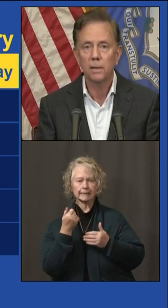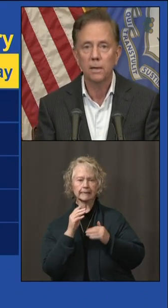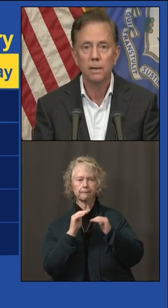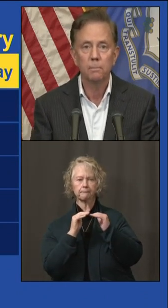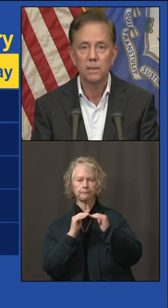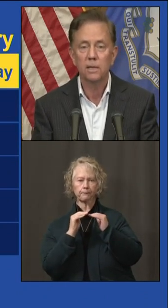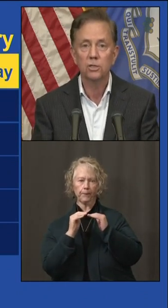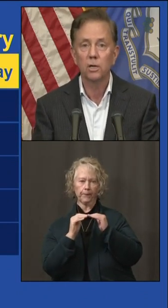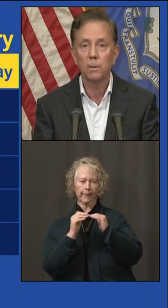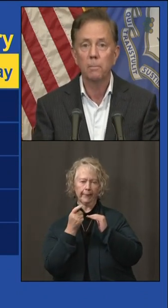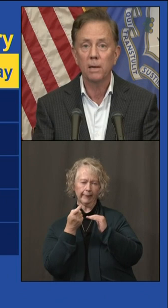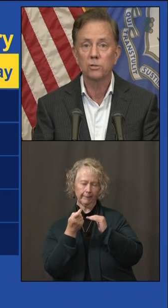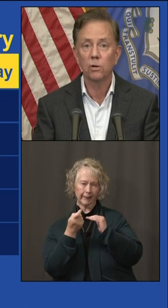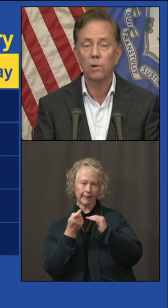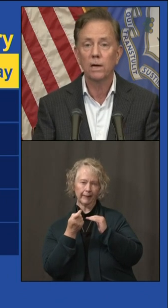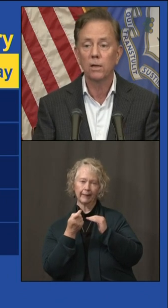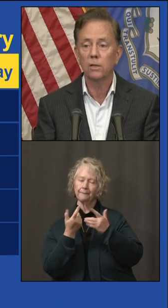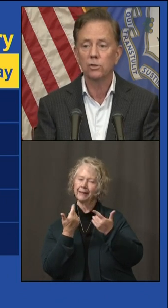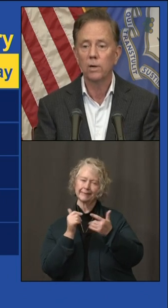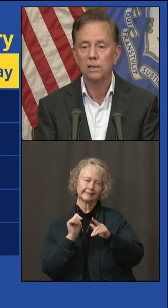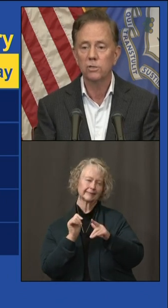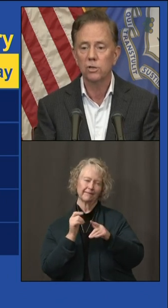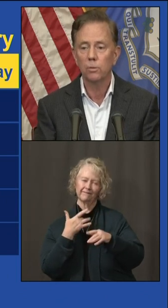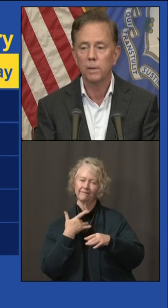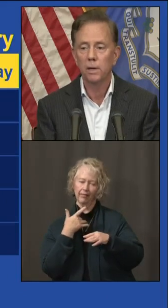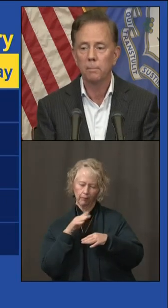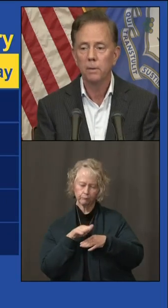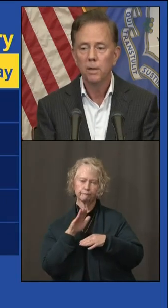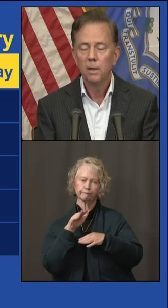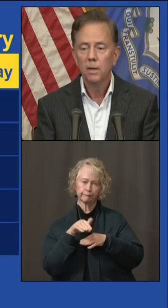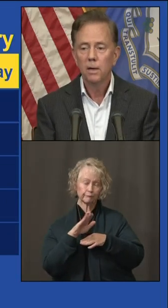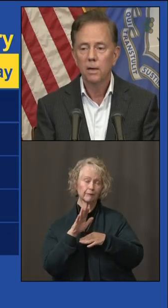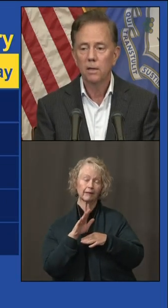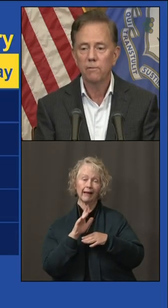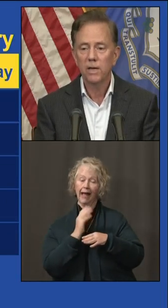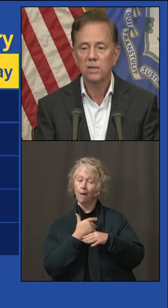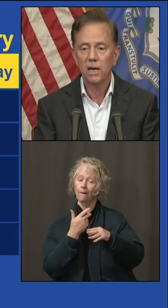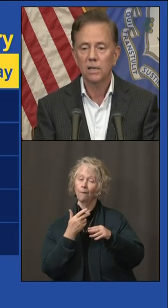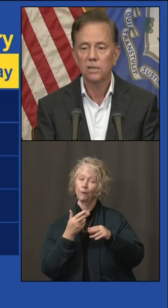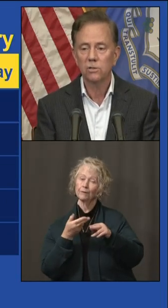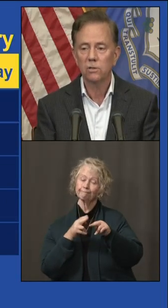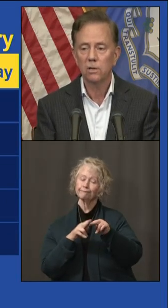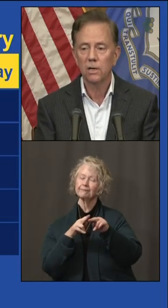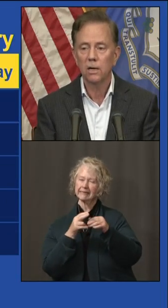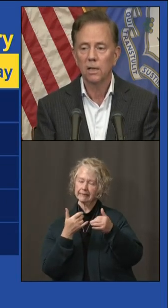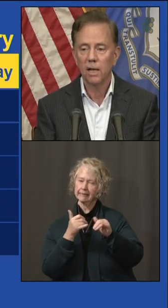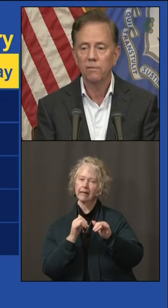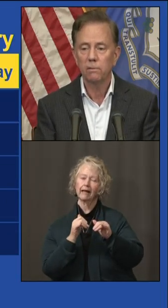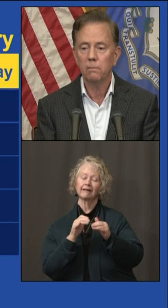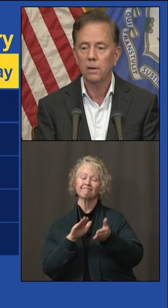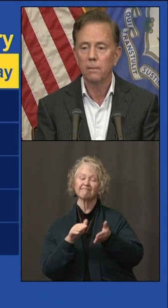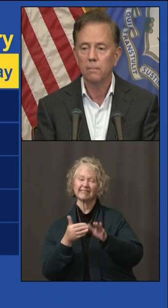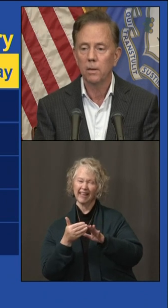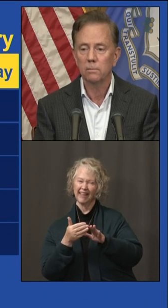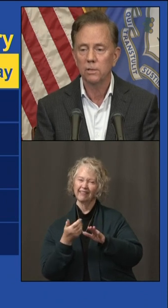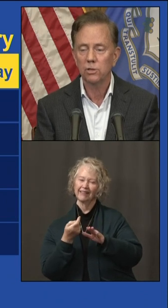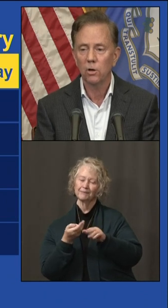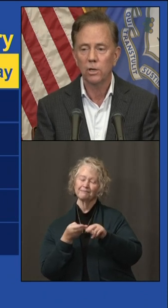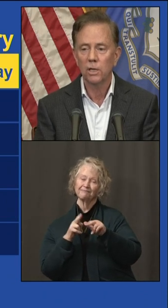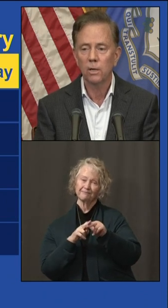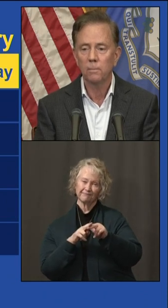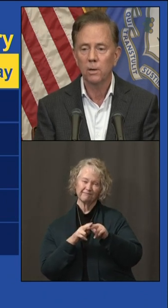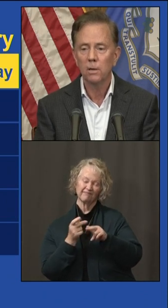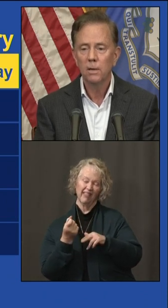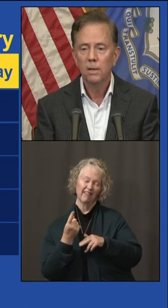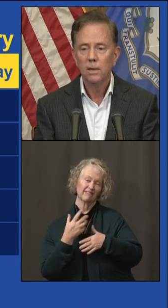little bit. But it's going to be bouncing around and the trend has still been up. The fatalities are 11, a